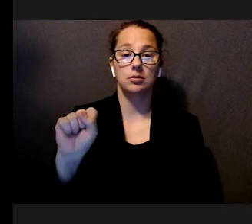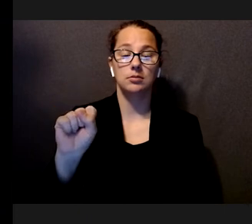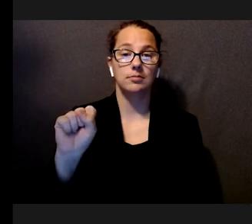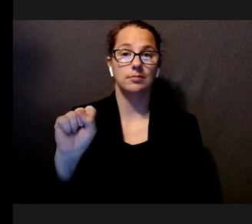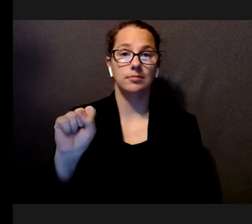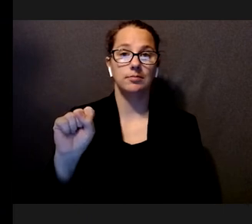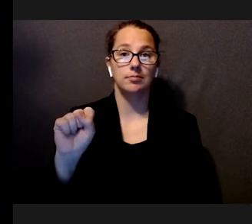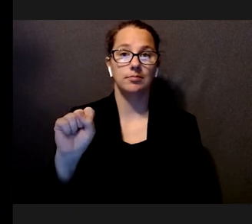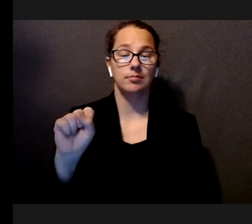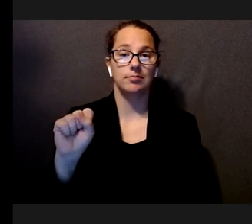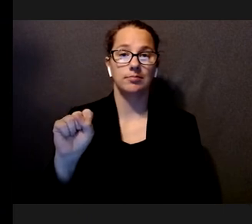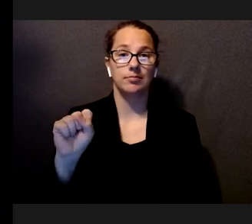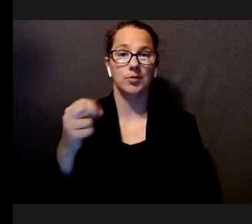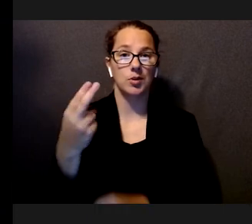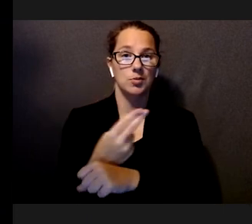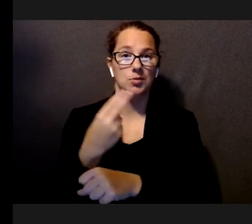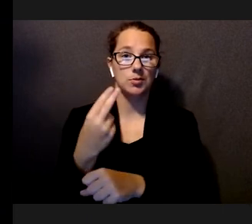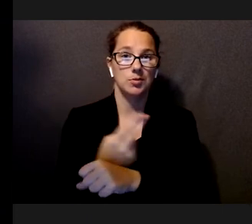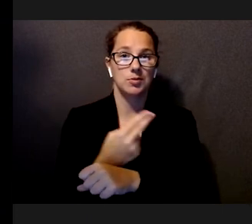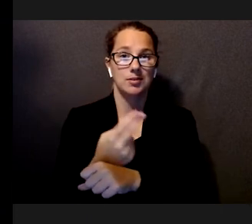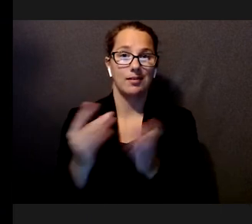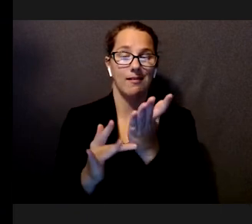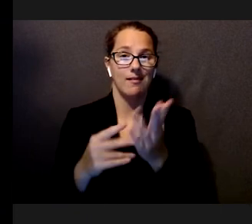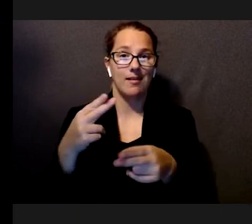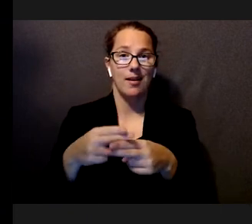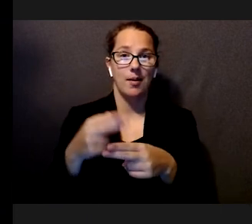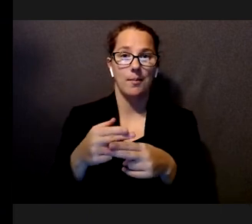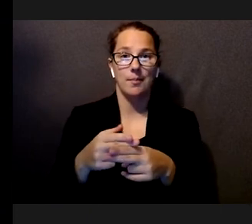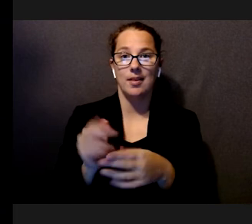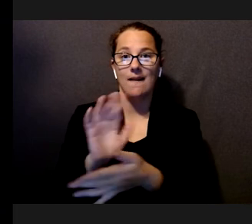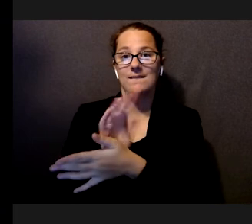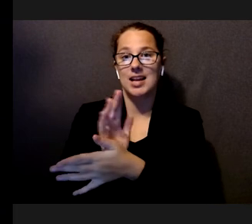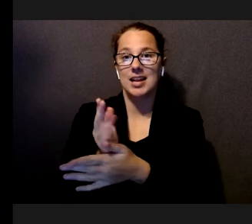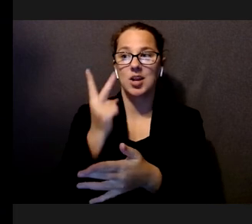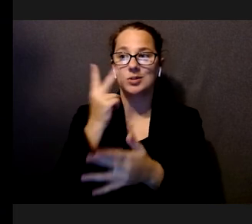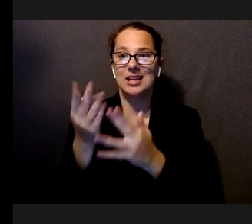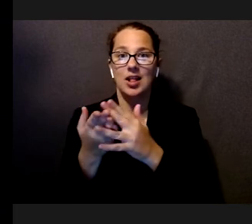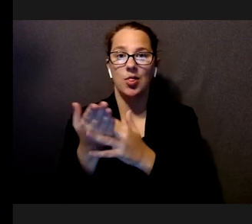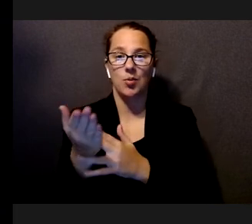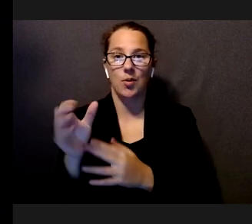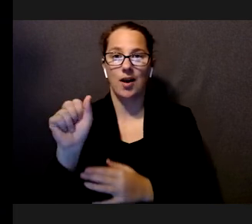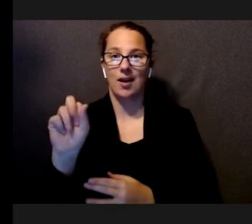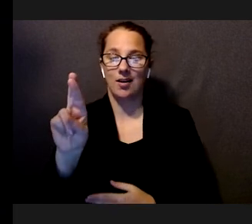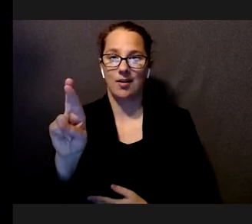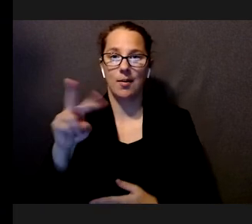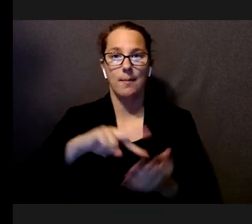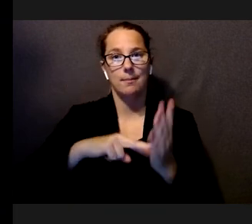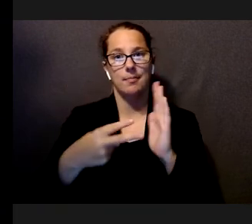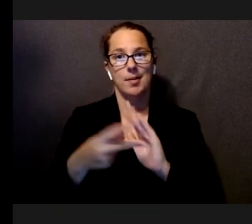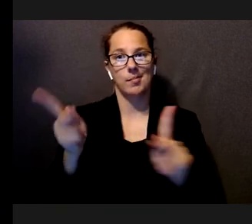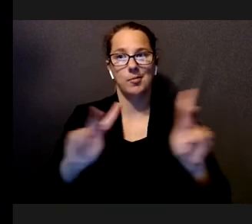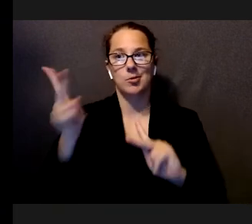this with what's called video see-through augmented reality, meaning people were seeing a video